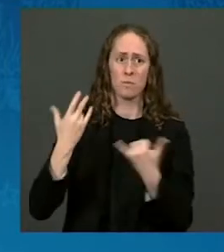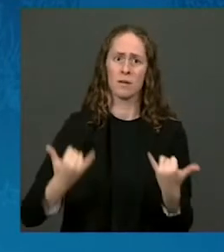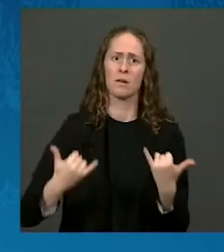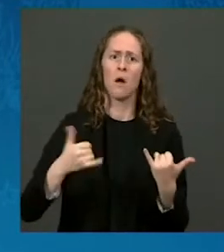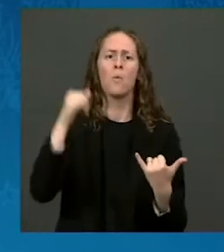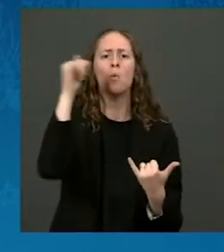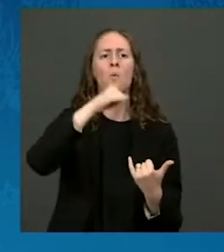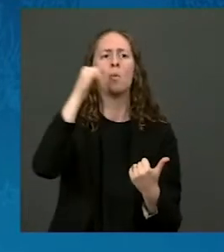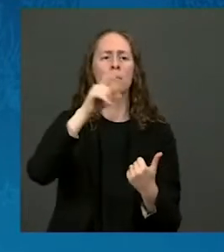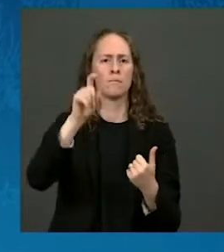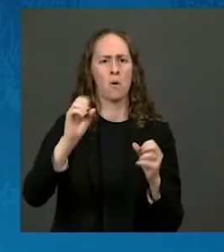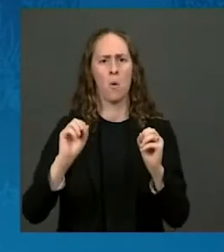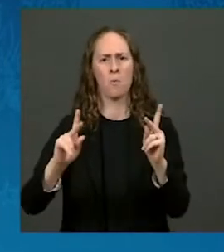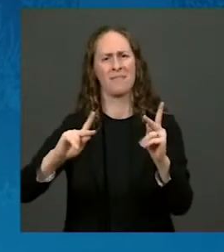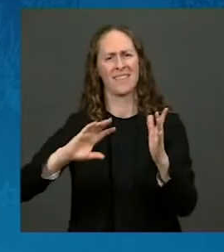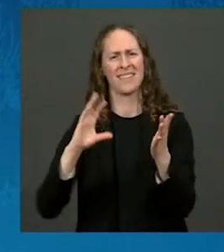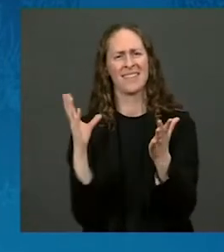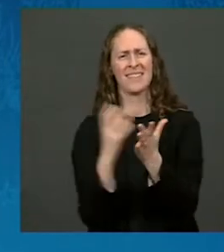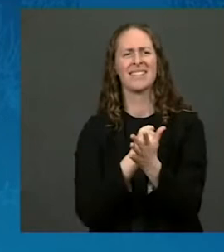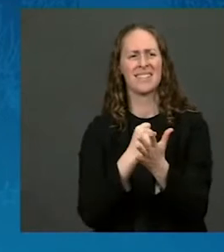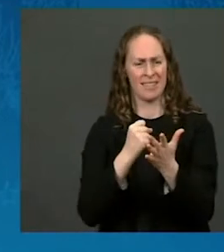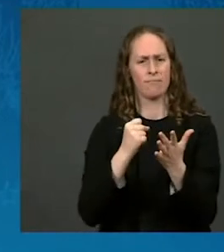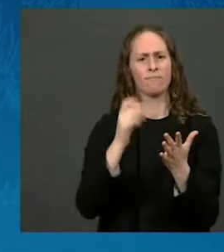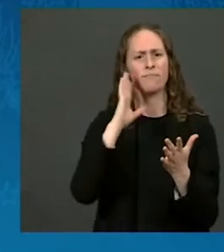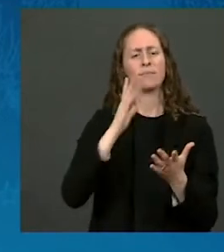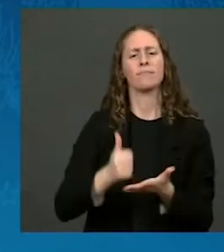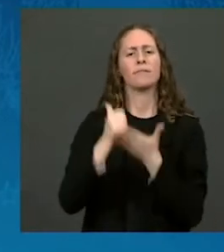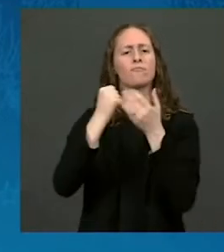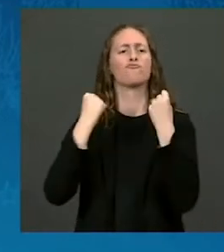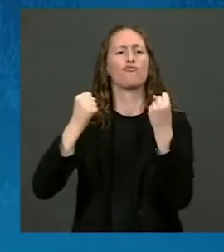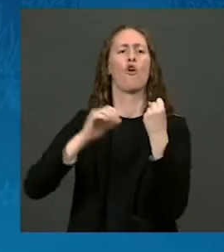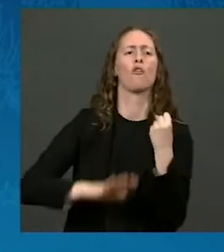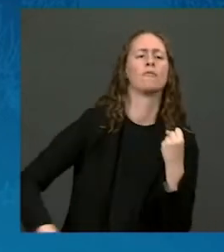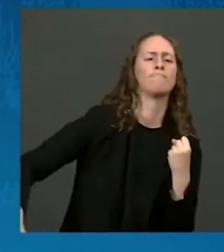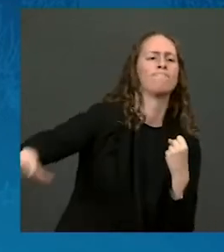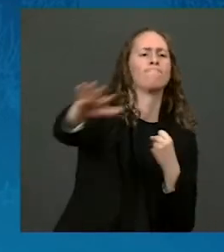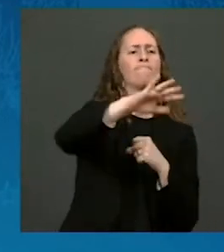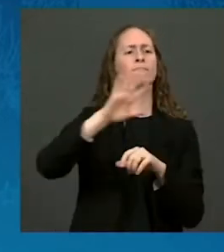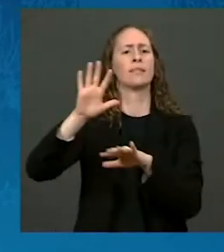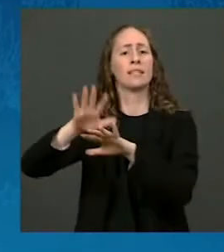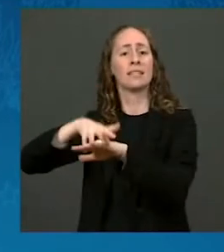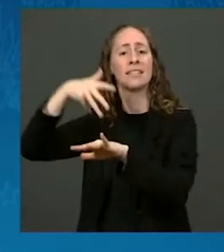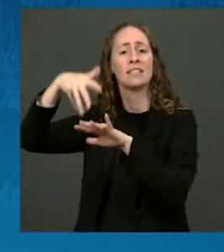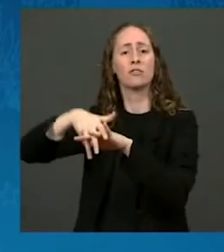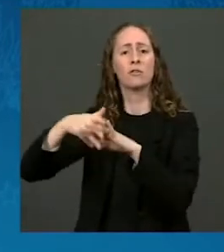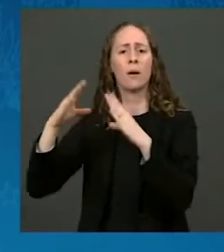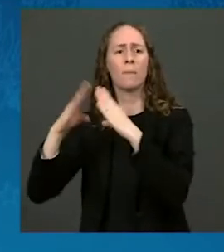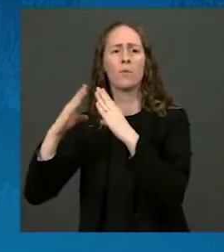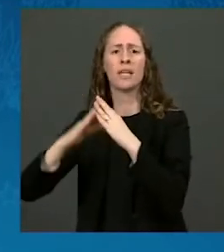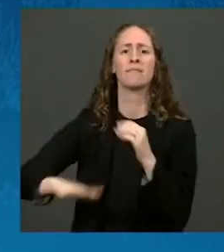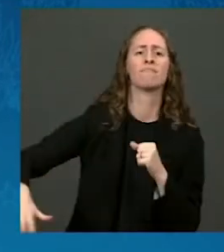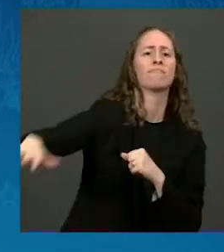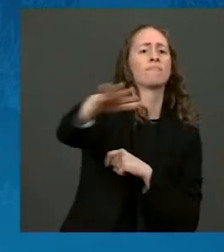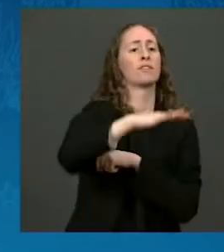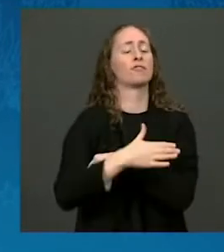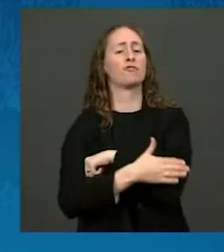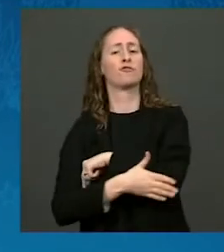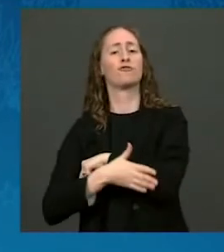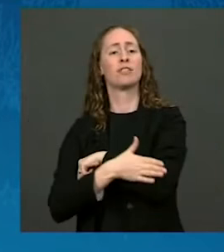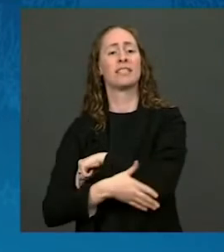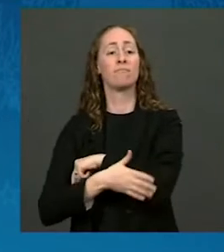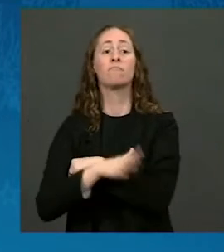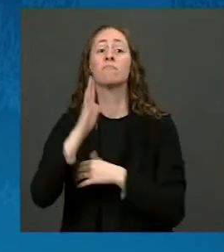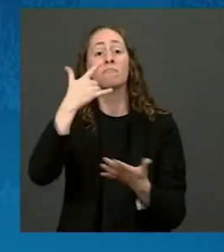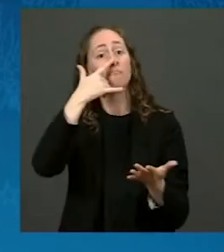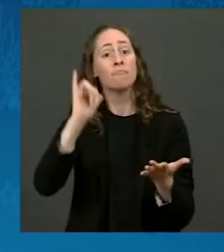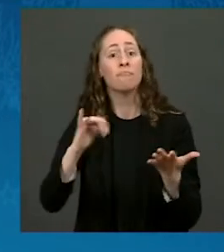opportunity to strengthen Indian country. It would set aside funding for tribal bridge projects and the tribal